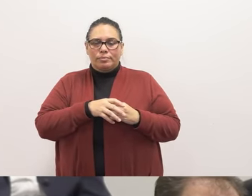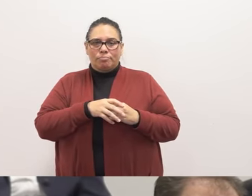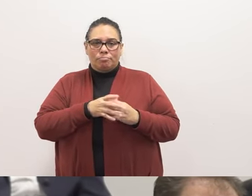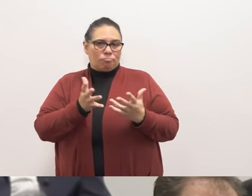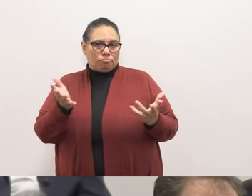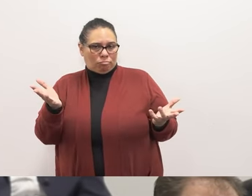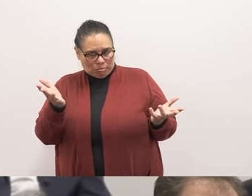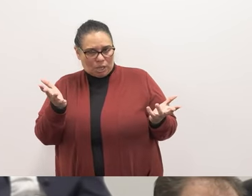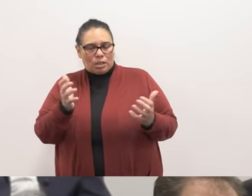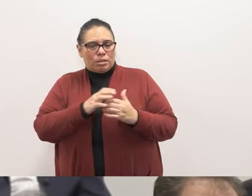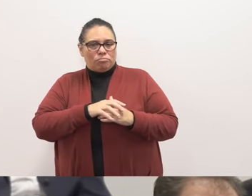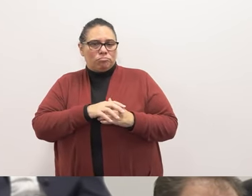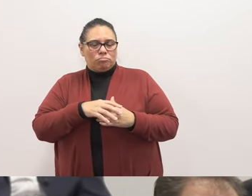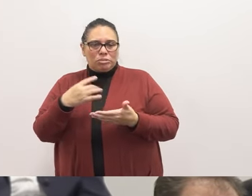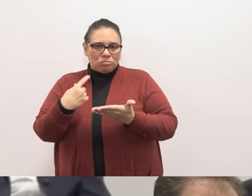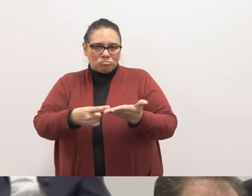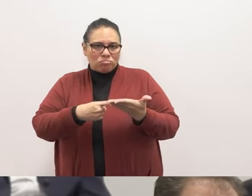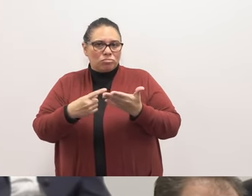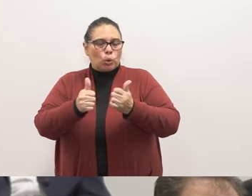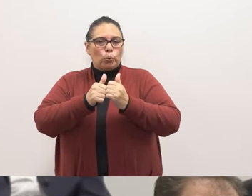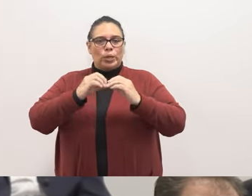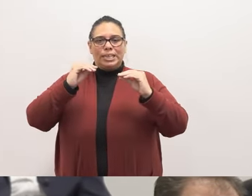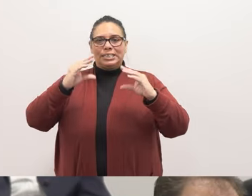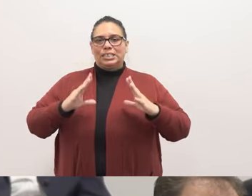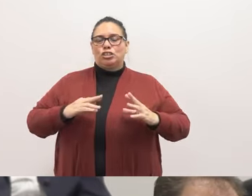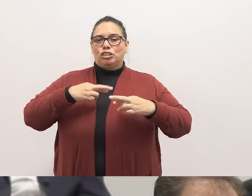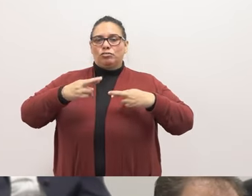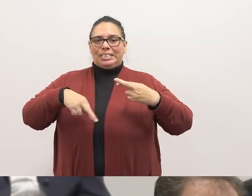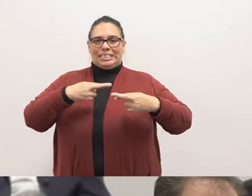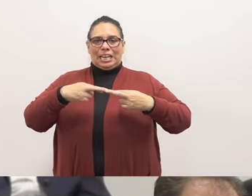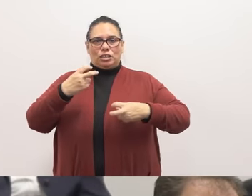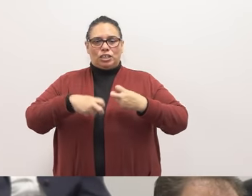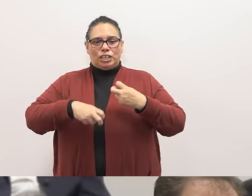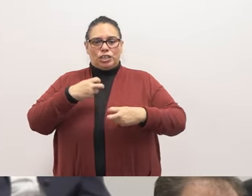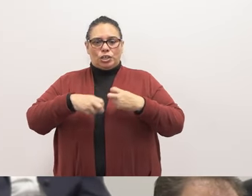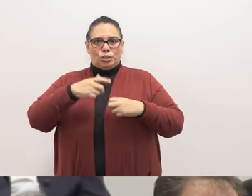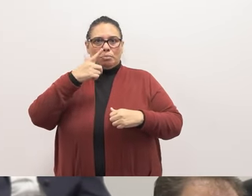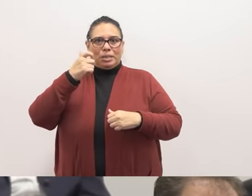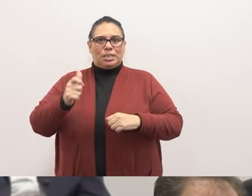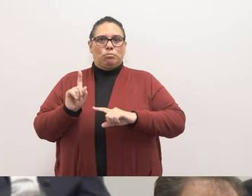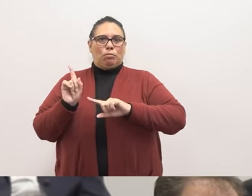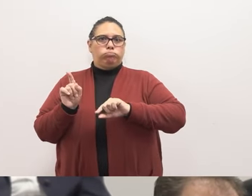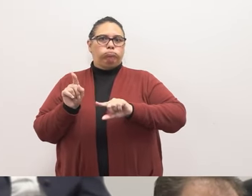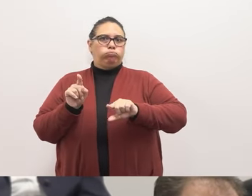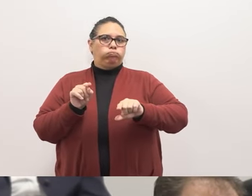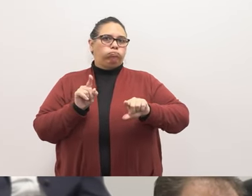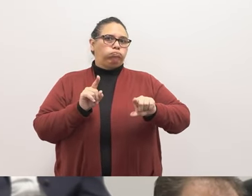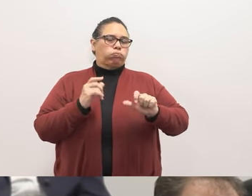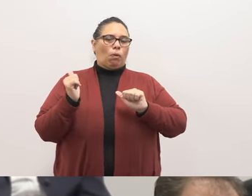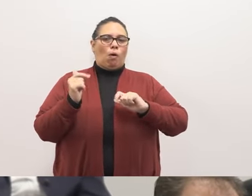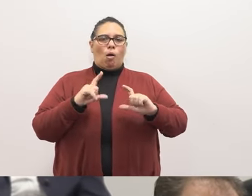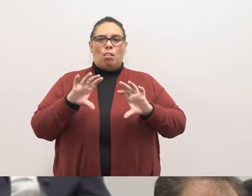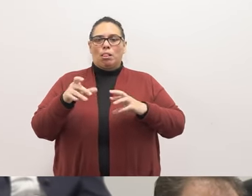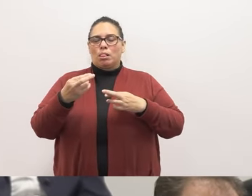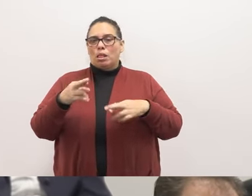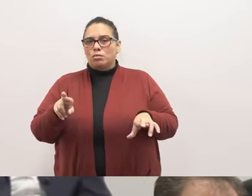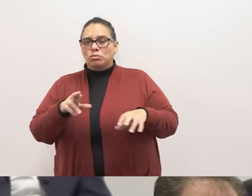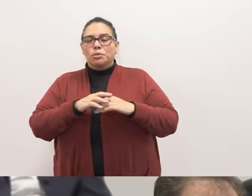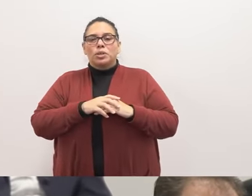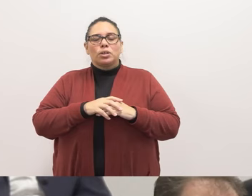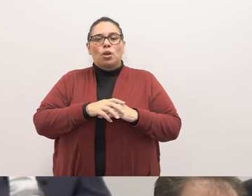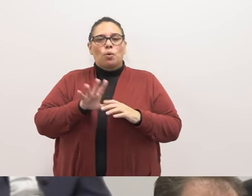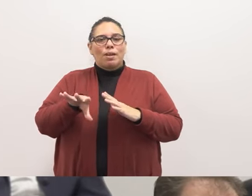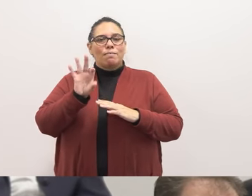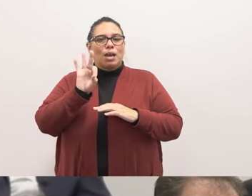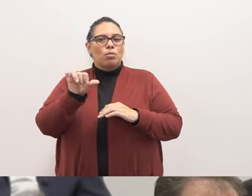After talking with teachers about this recycling issue, because we went to basically every classroom on campus, we found out that